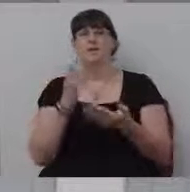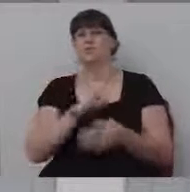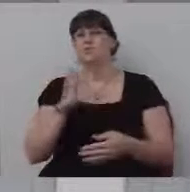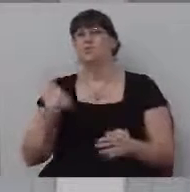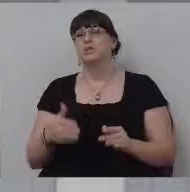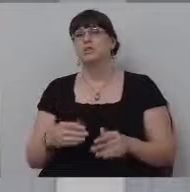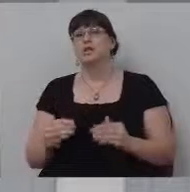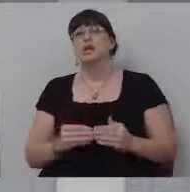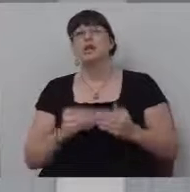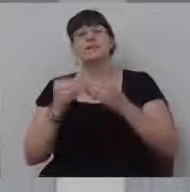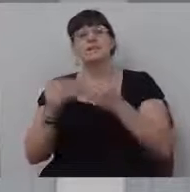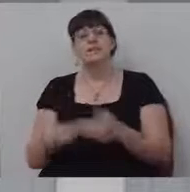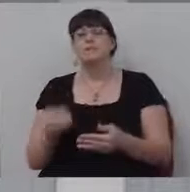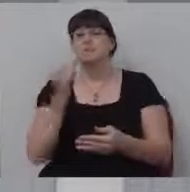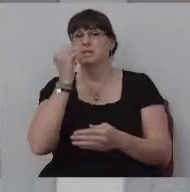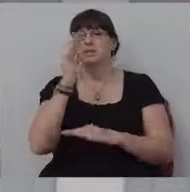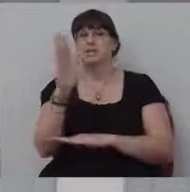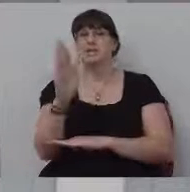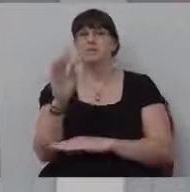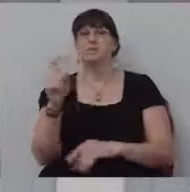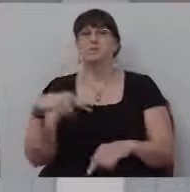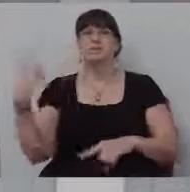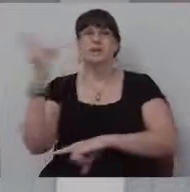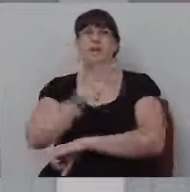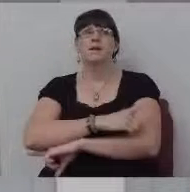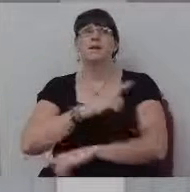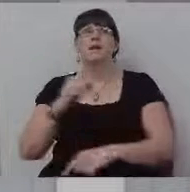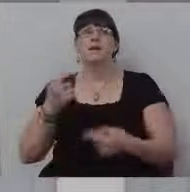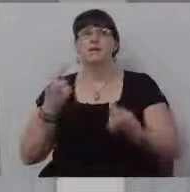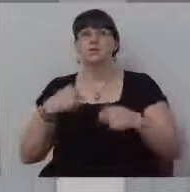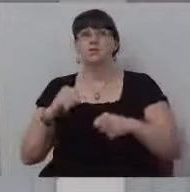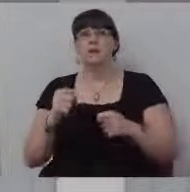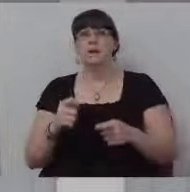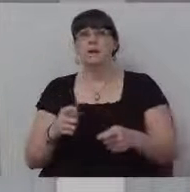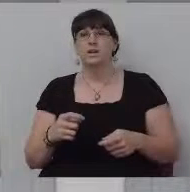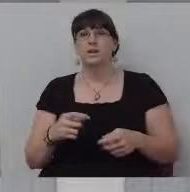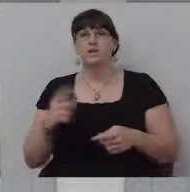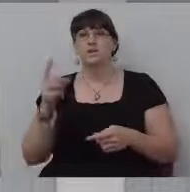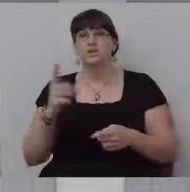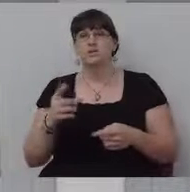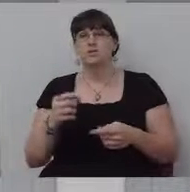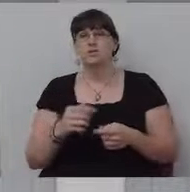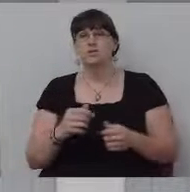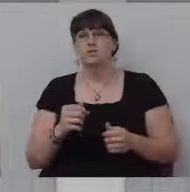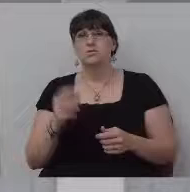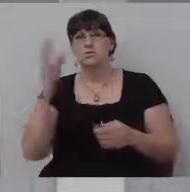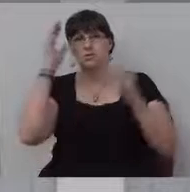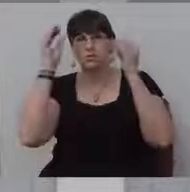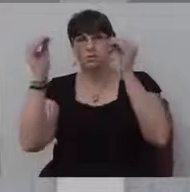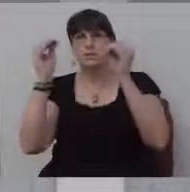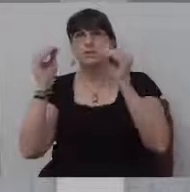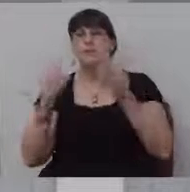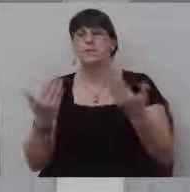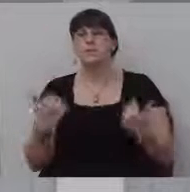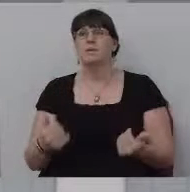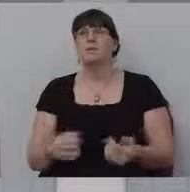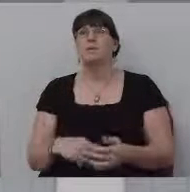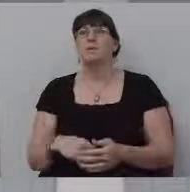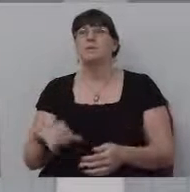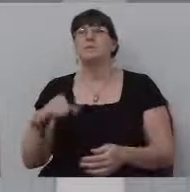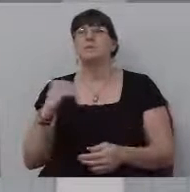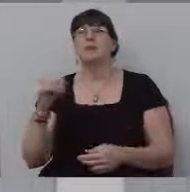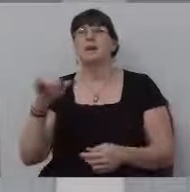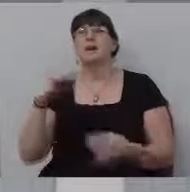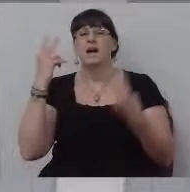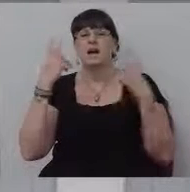lunch one day. And we're out to lunch with this guy. he's trying to disciple me and tell me in my faith. And here's what he tells me. He says, listen, I view